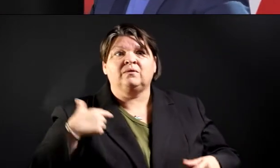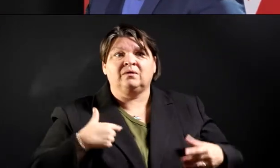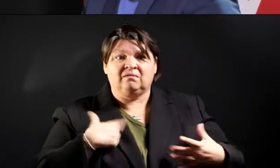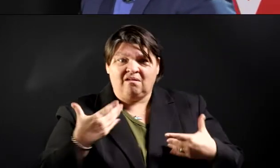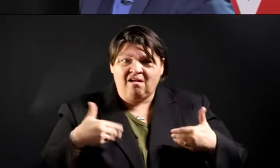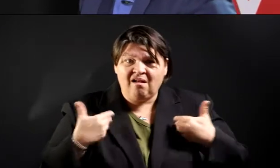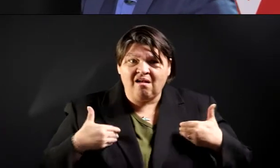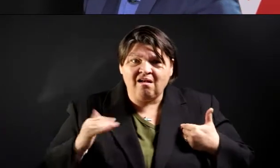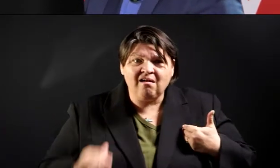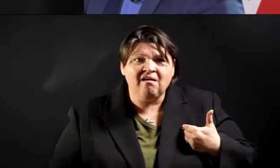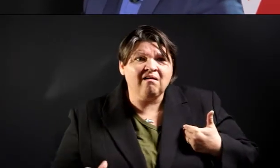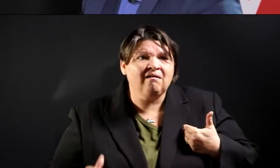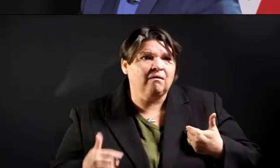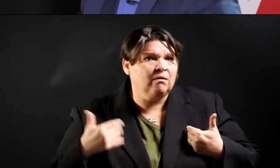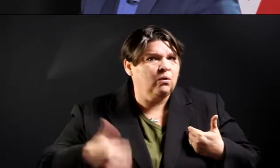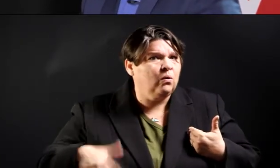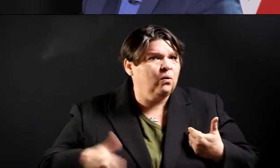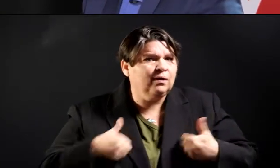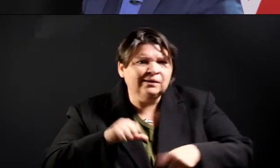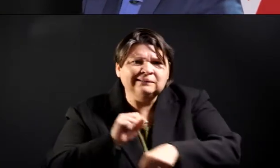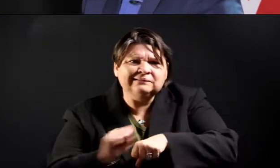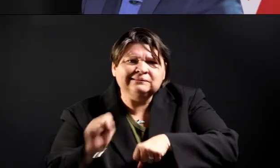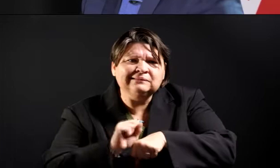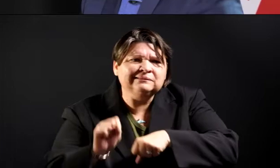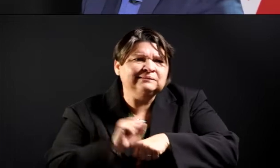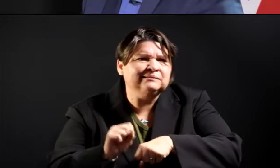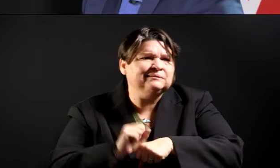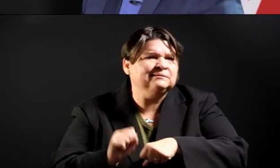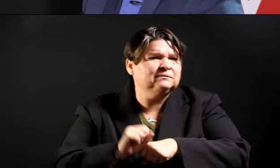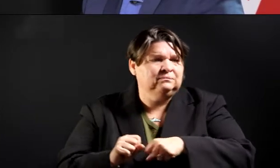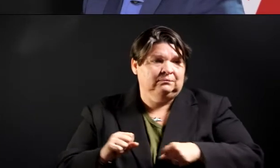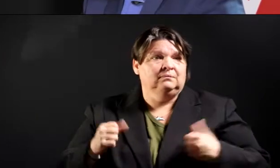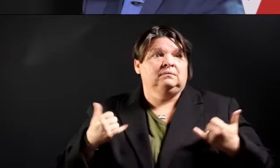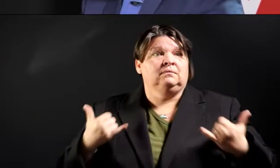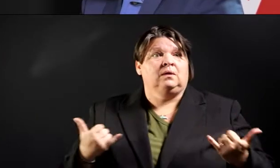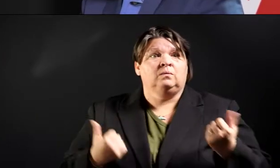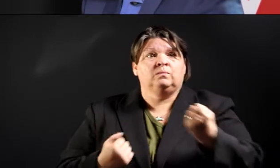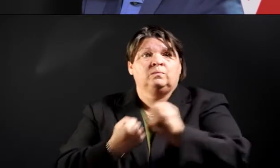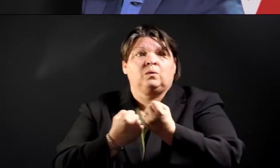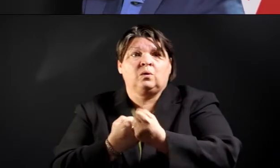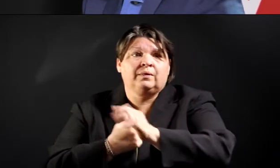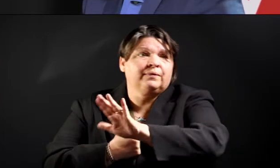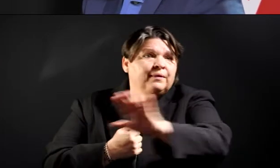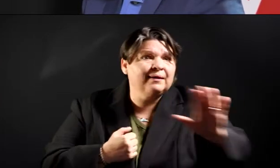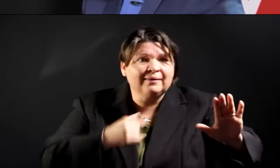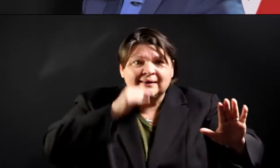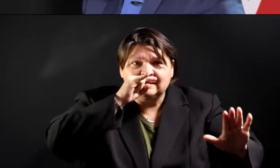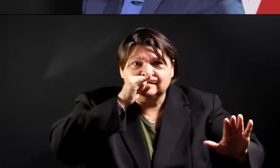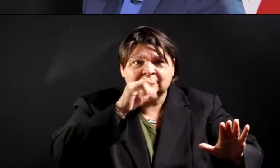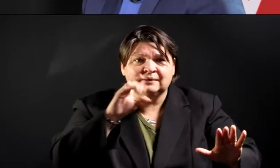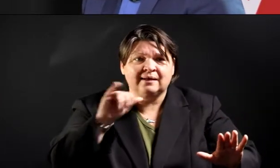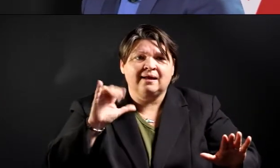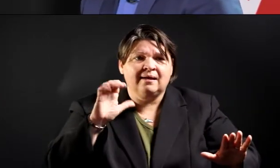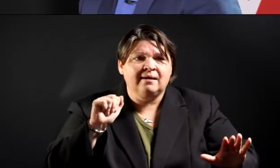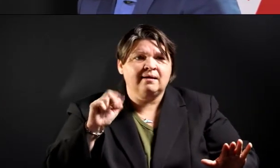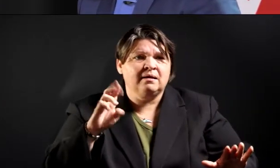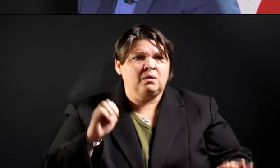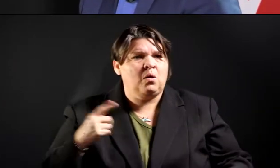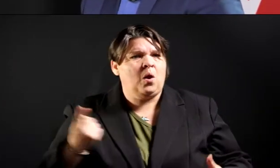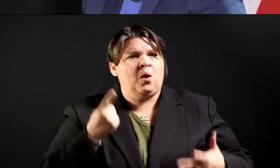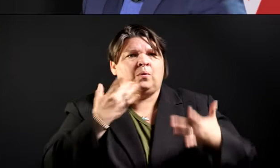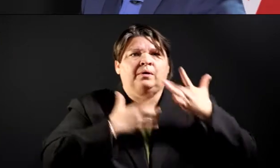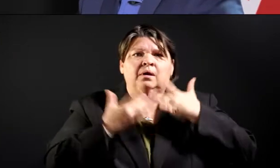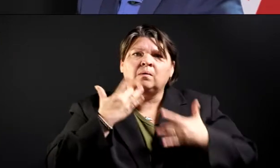broke playing for child care. So many people do. So, Carlos, real quickly, what other challenges do you see that we're facing? Yes. Well,